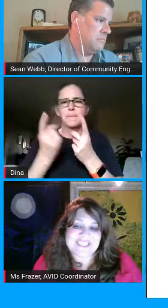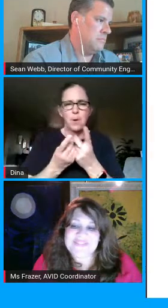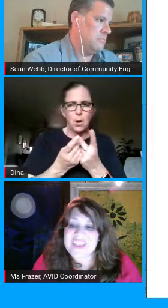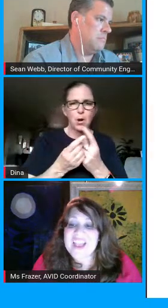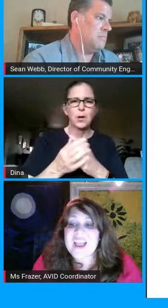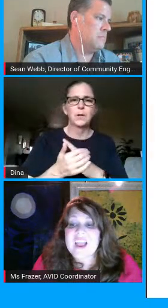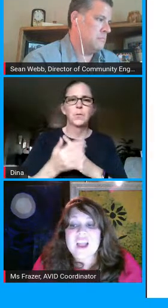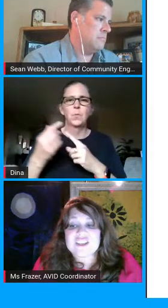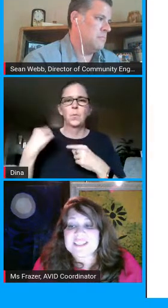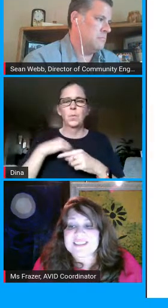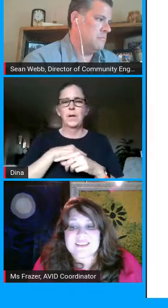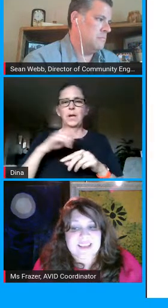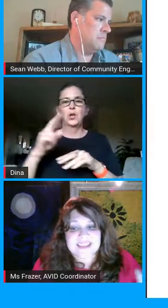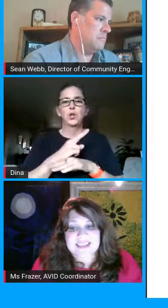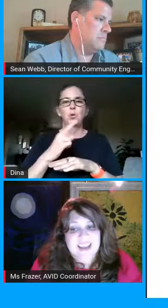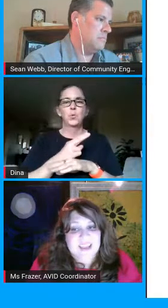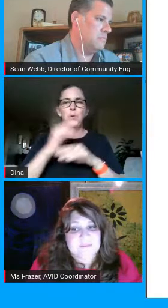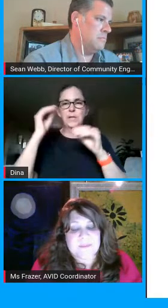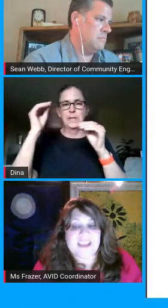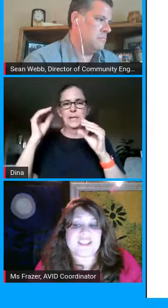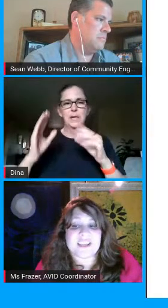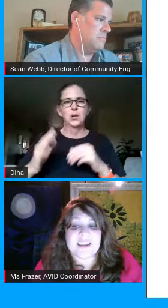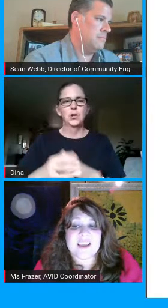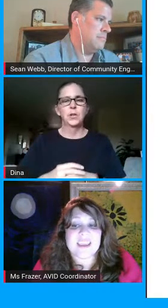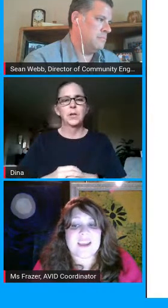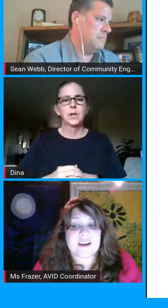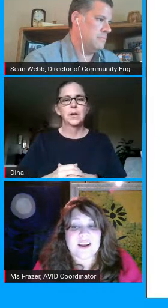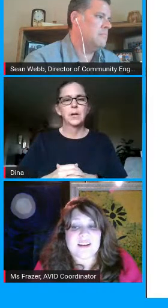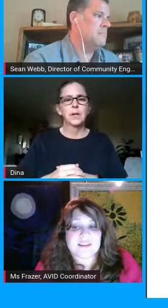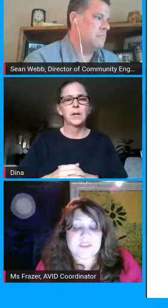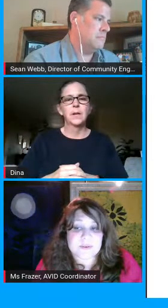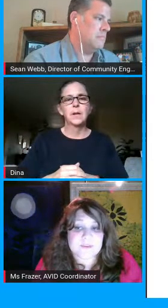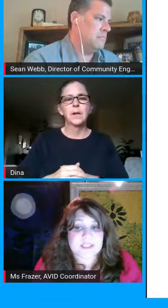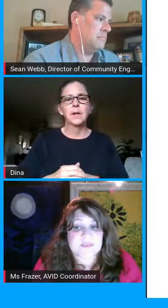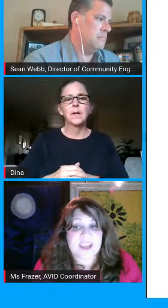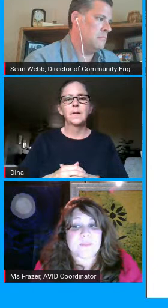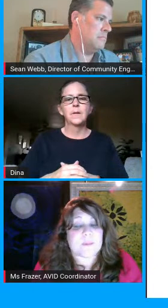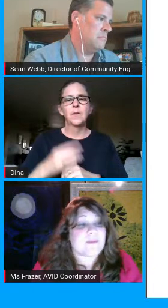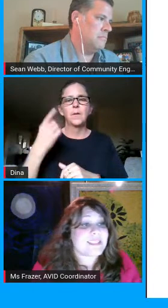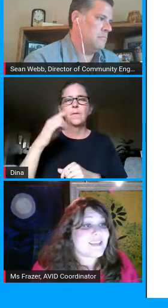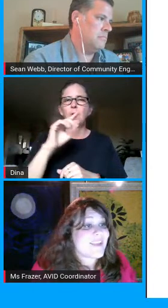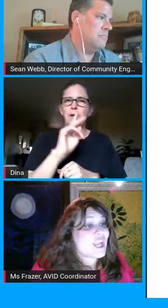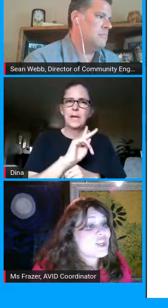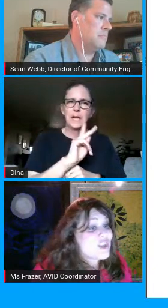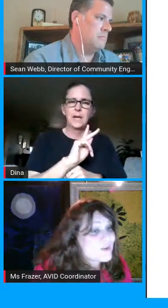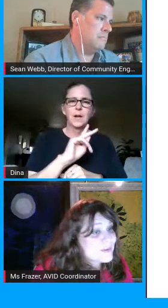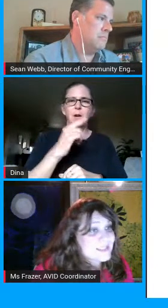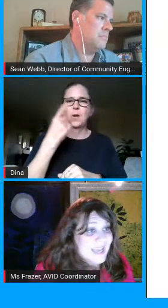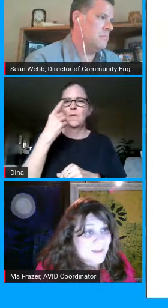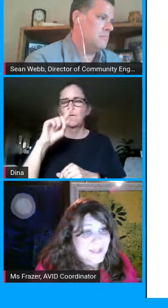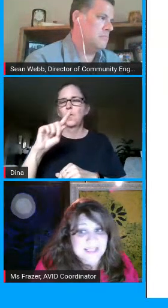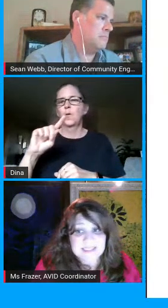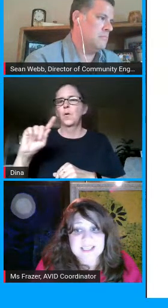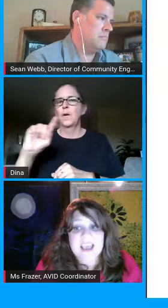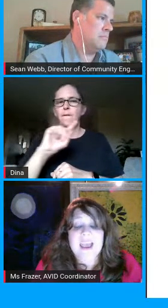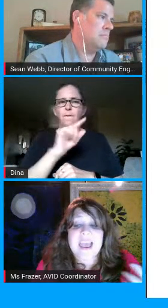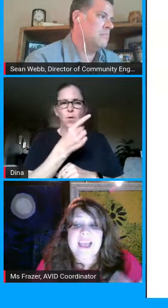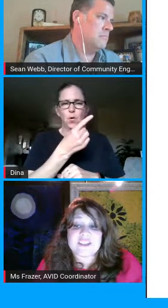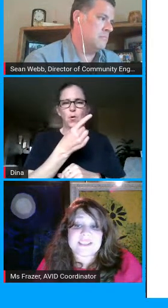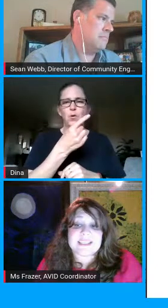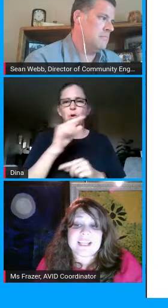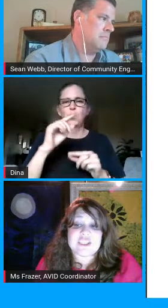to teach just exciting information kindergarten through first grade will be receiving new tablets